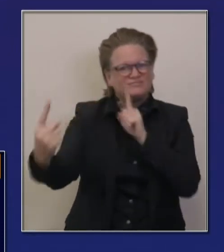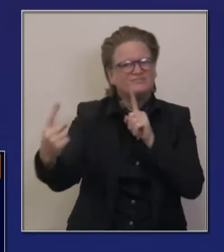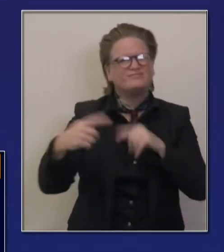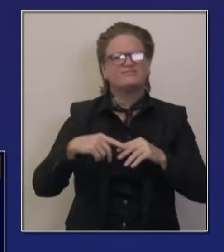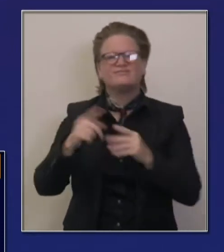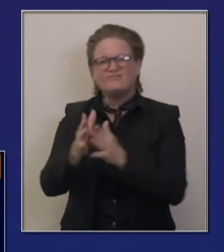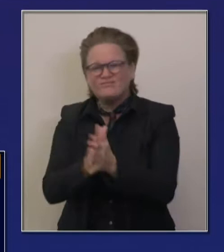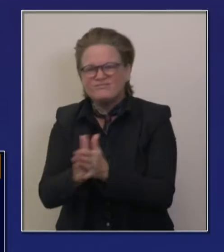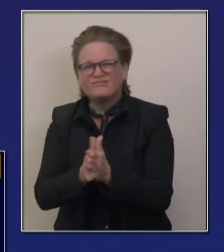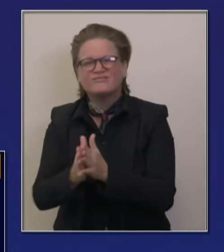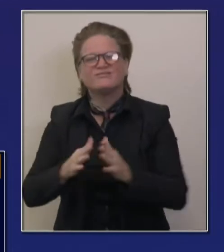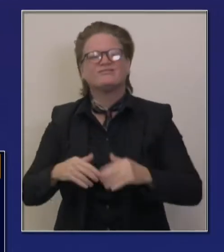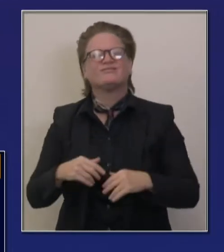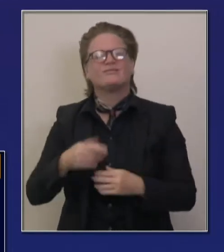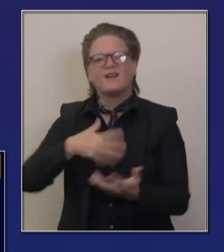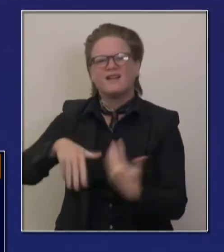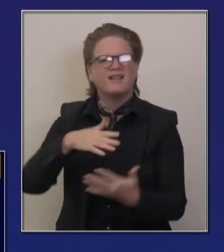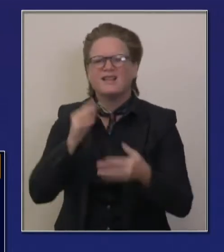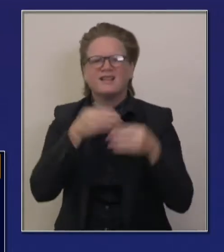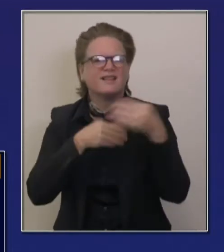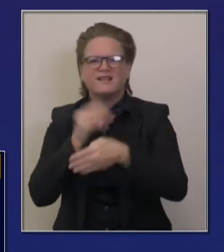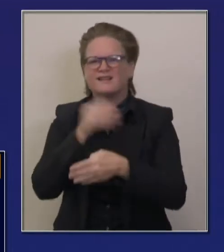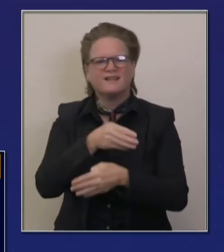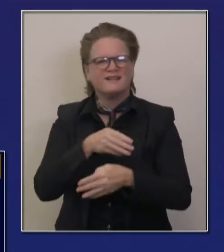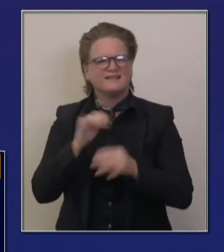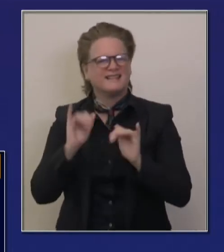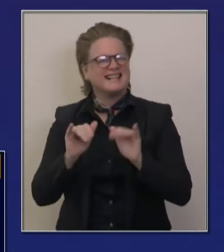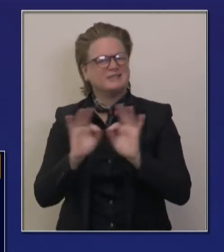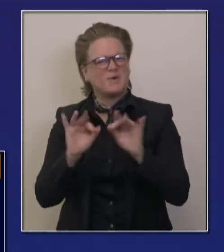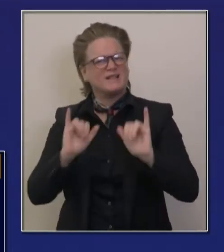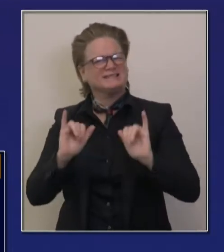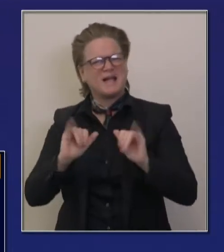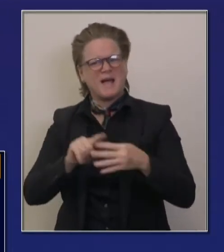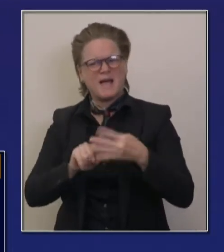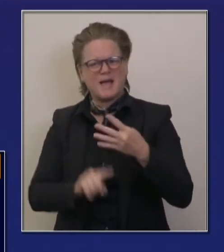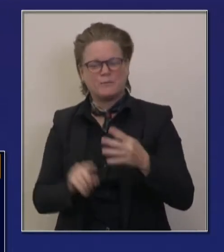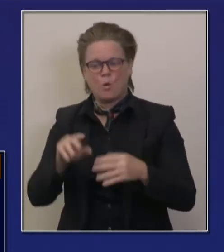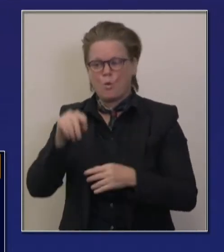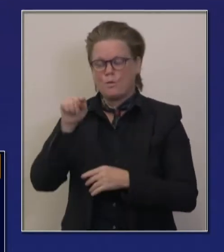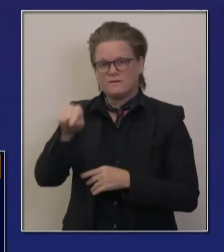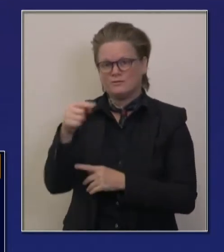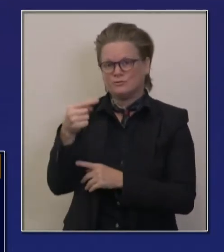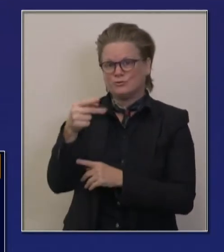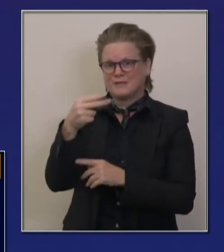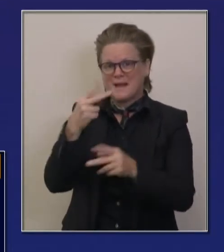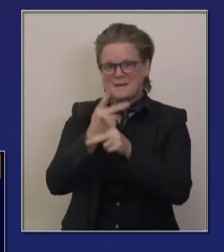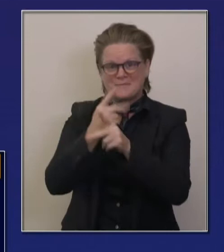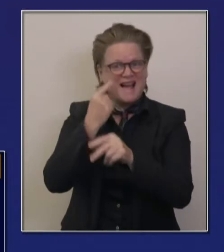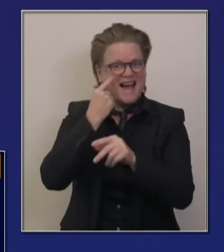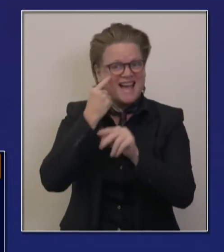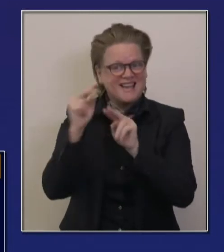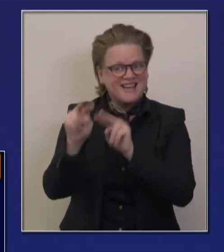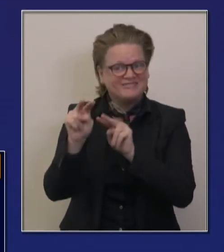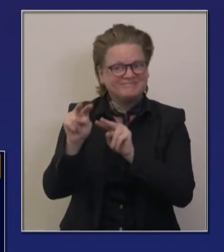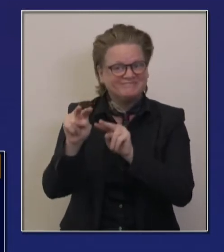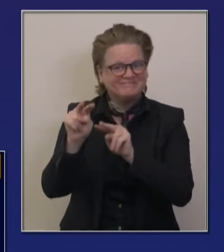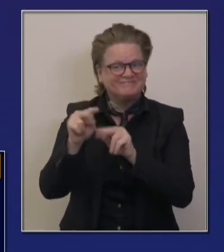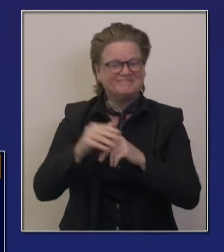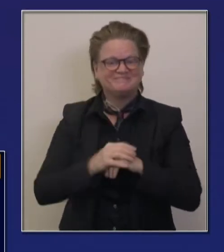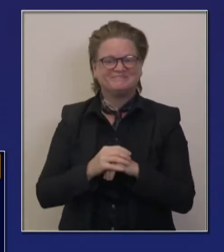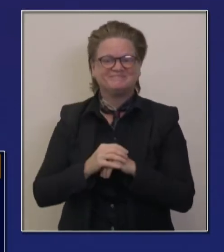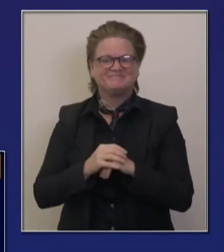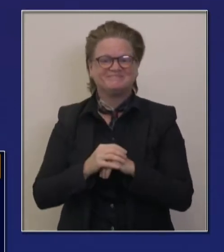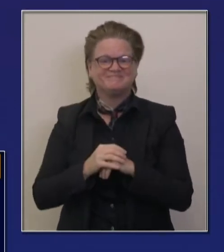Thursday, December 10th, opt in, not opt out, you'll receive similar to what you see right here on the